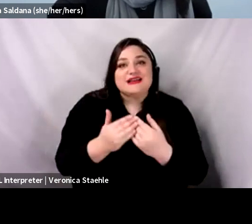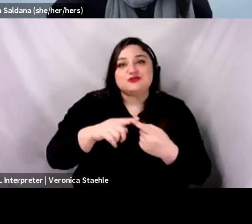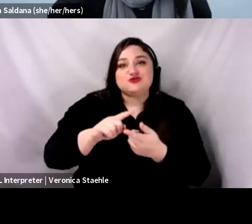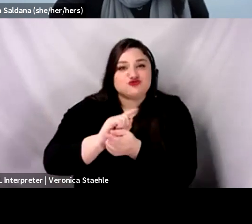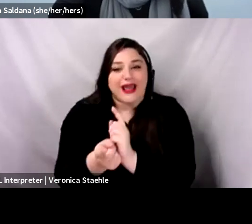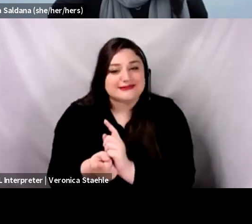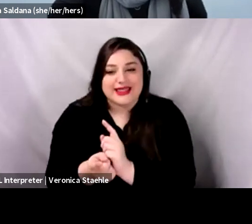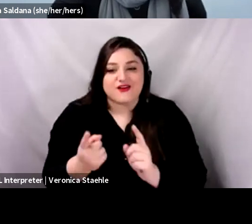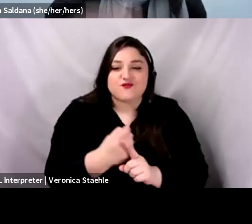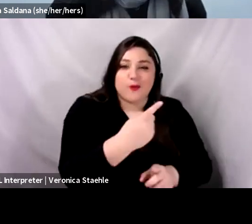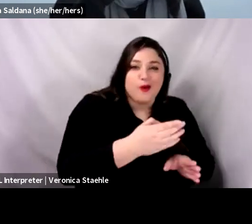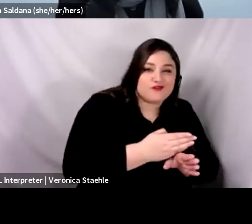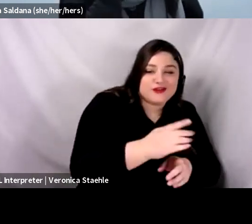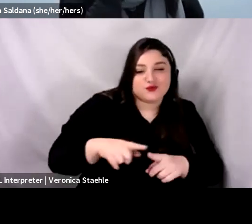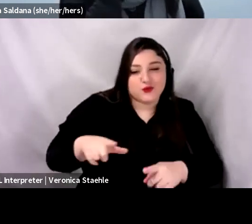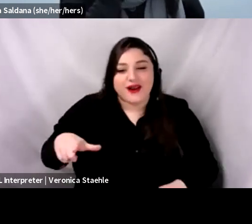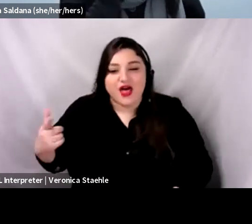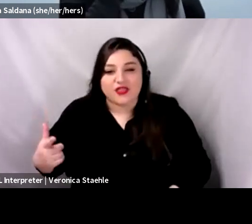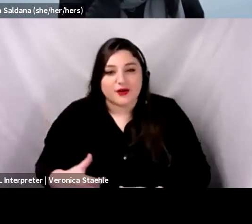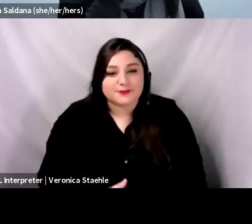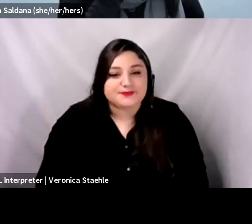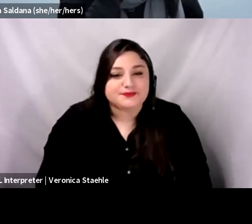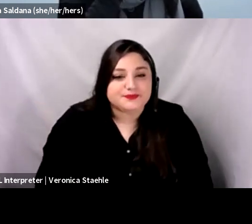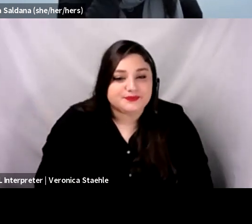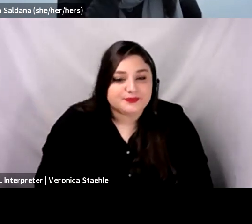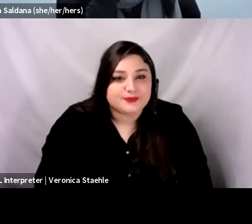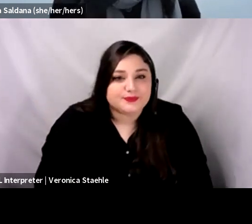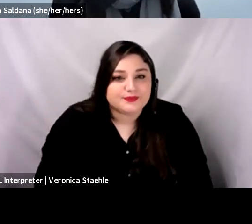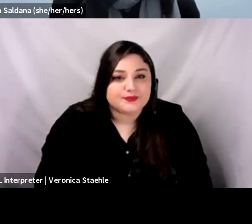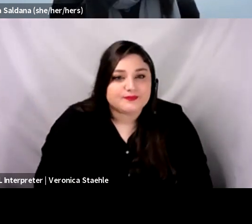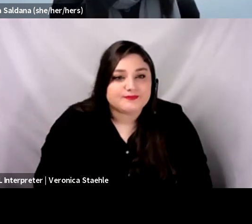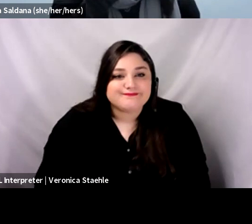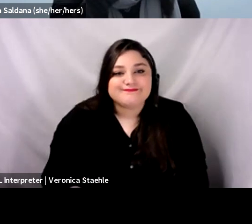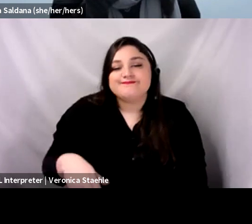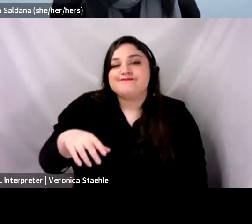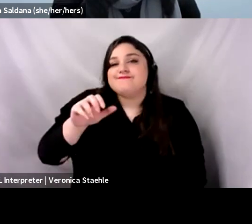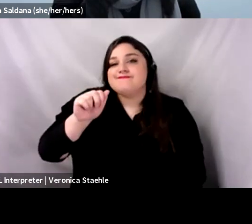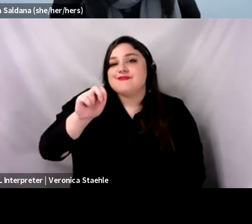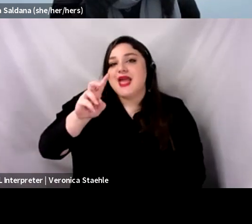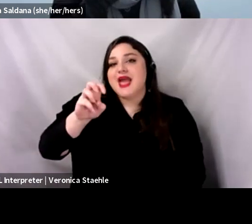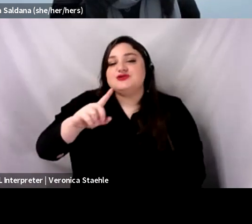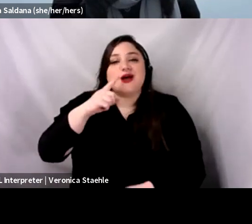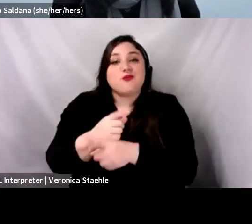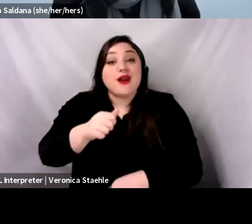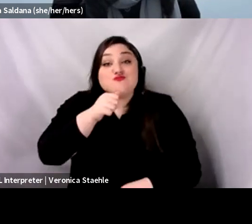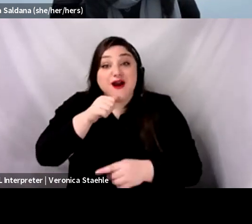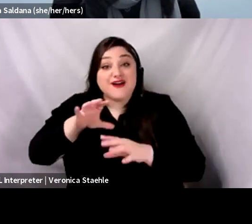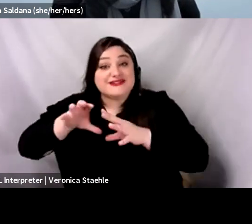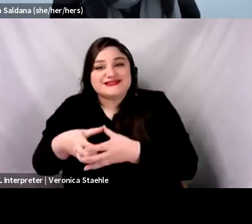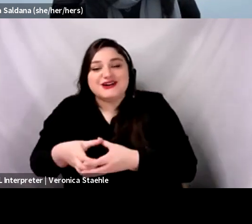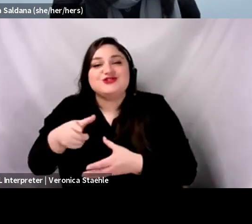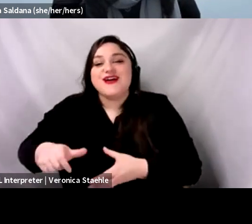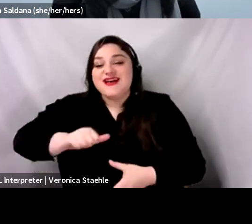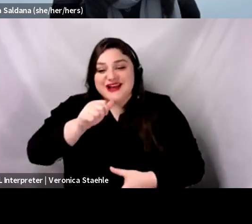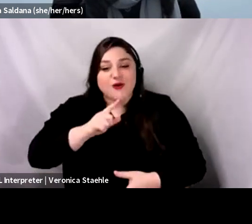Yeah. Um, and you know, private sector in the private sector, there's not sort of the same motivation to do research and publish results as well, which I think